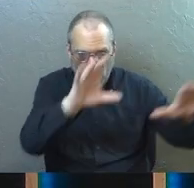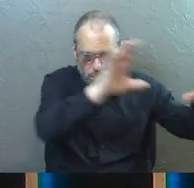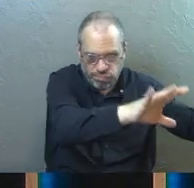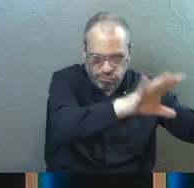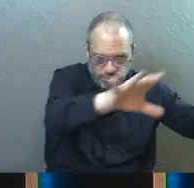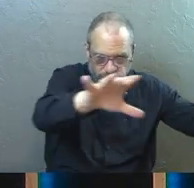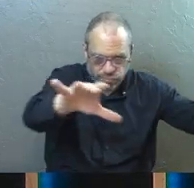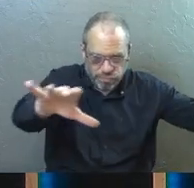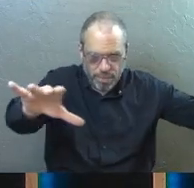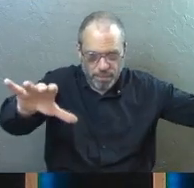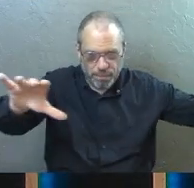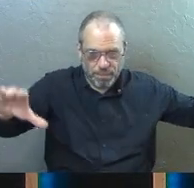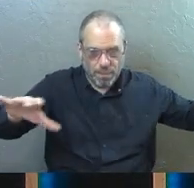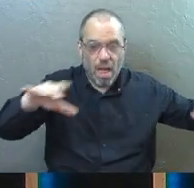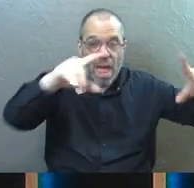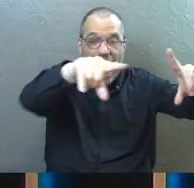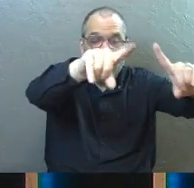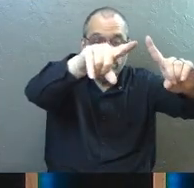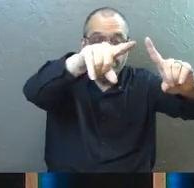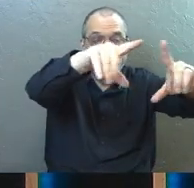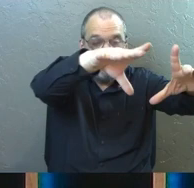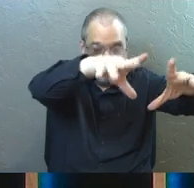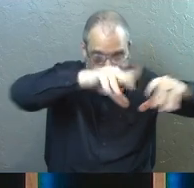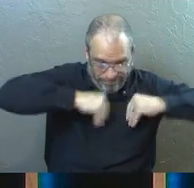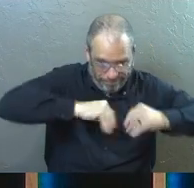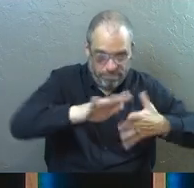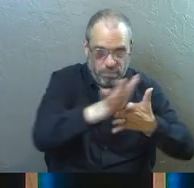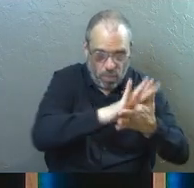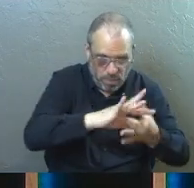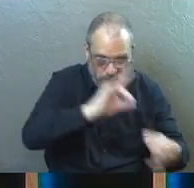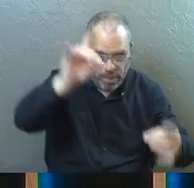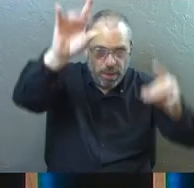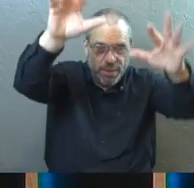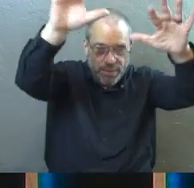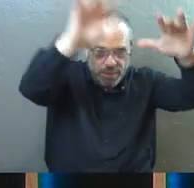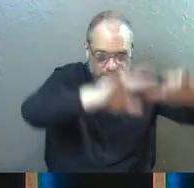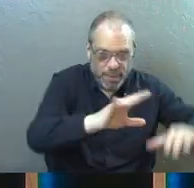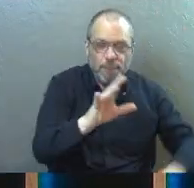hands upon these believers and they received the Holy Spirit.